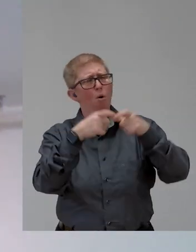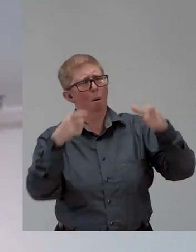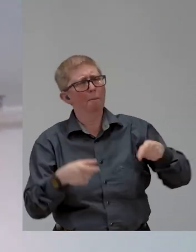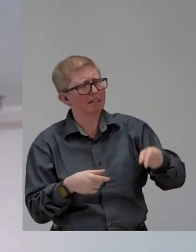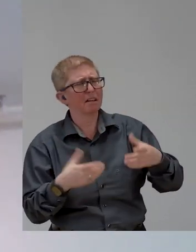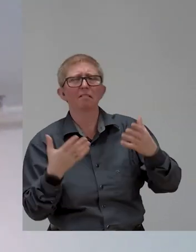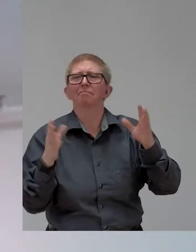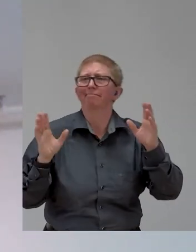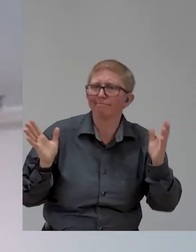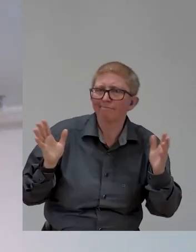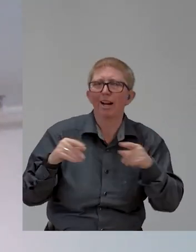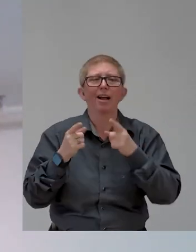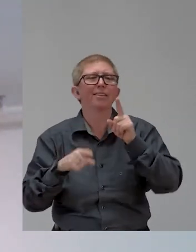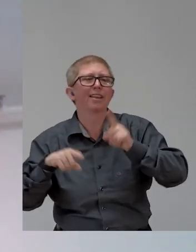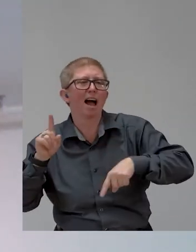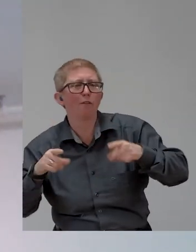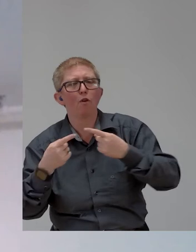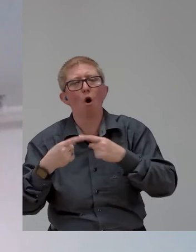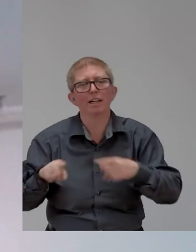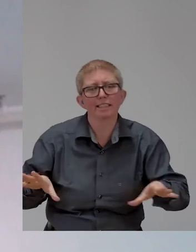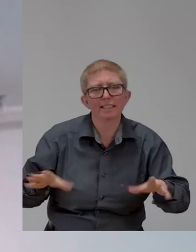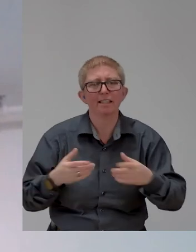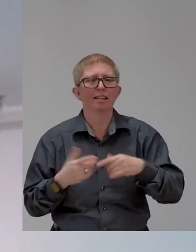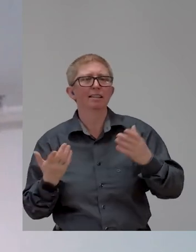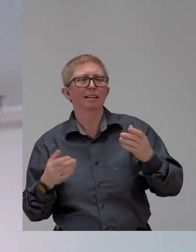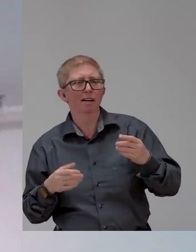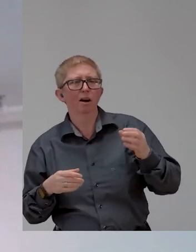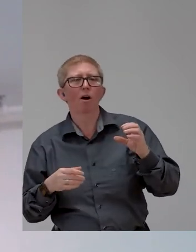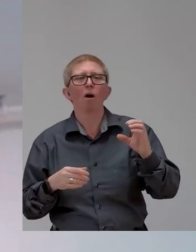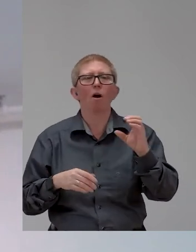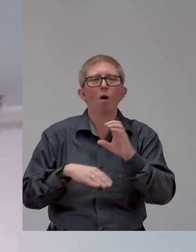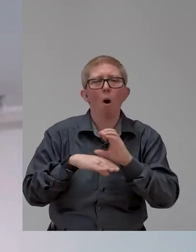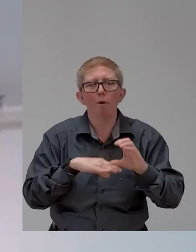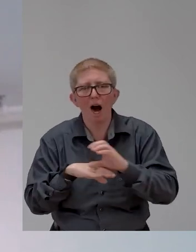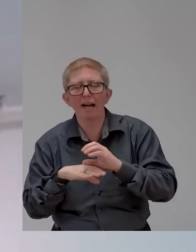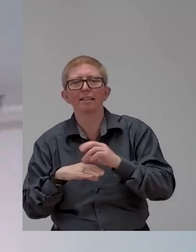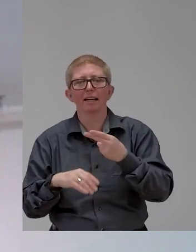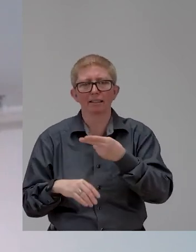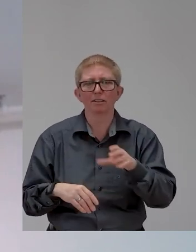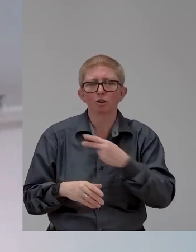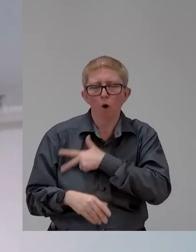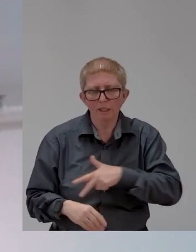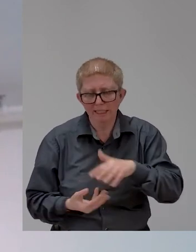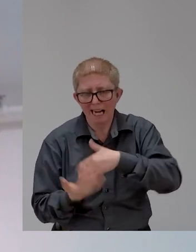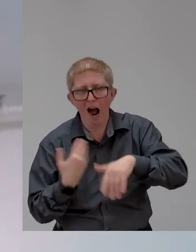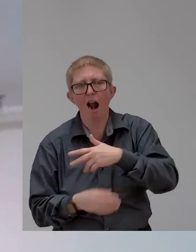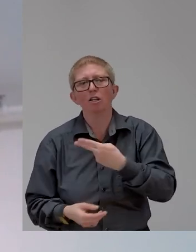and by others, the numbers have not changed. At least for the 30-something years that I've viewed it, they haven't. And although there are